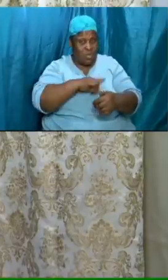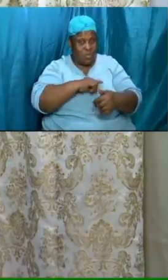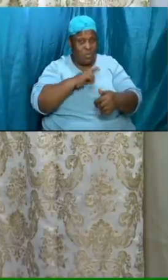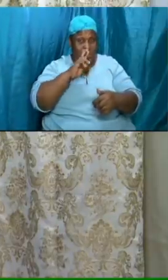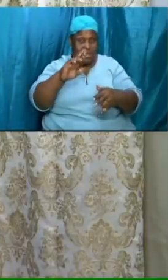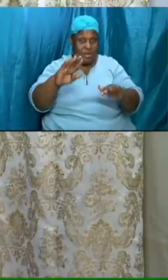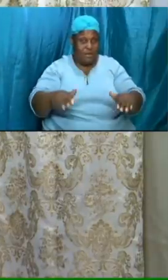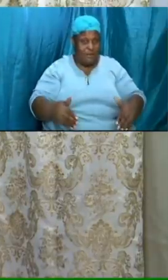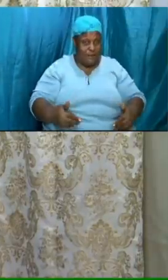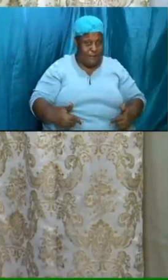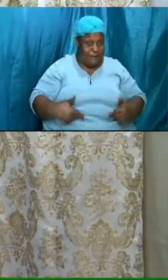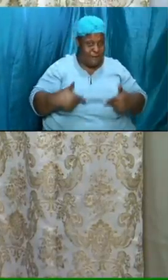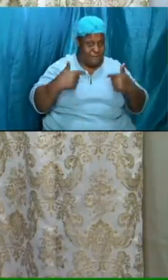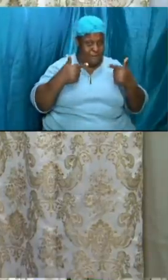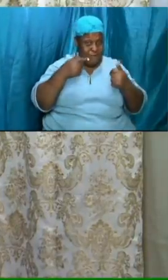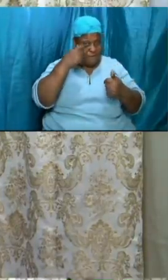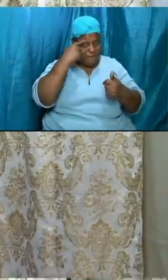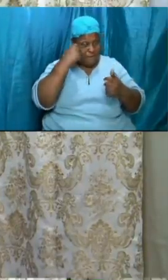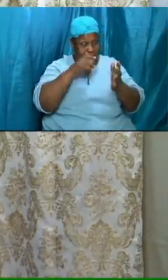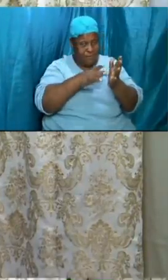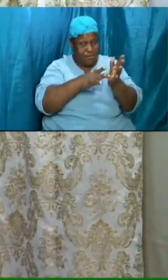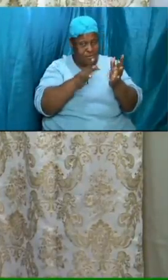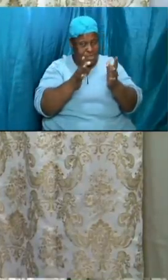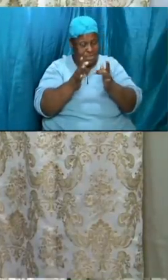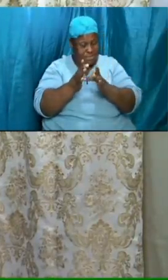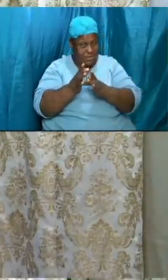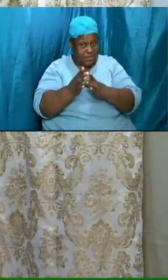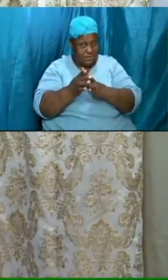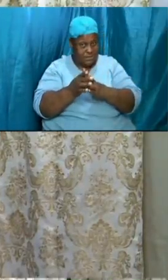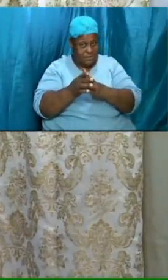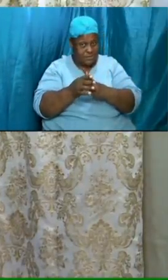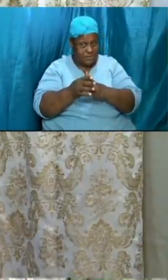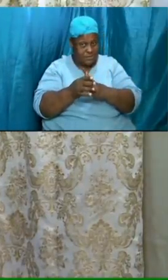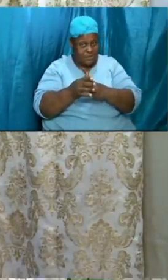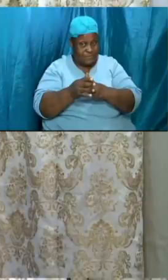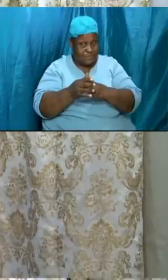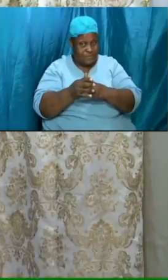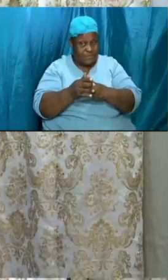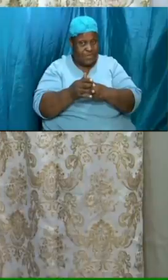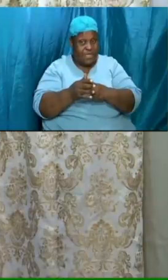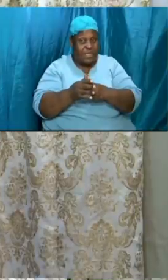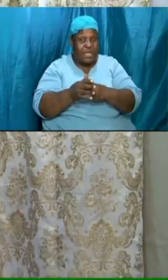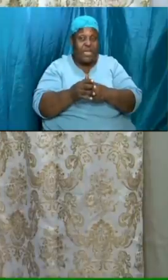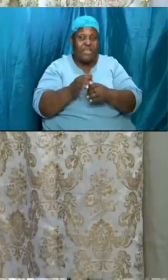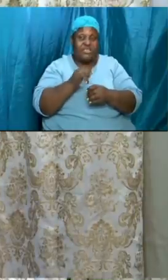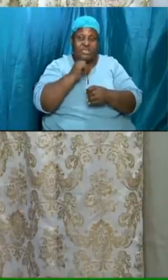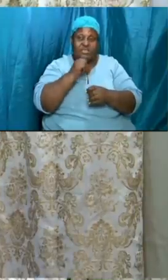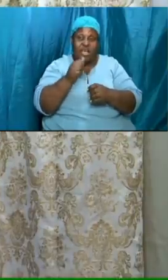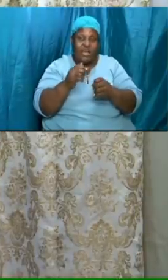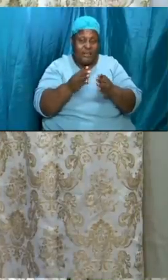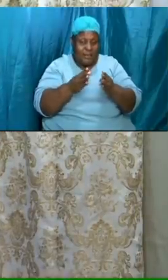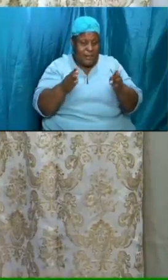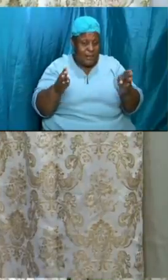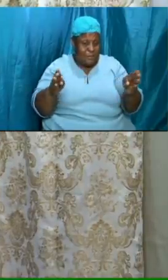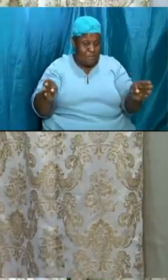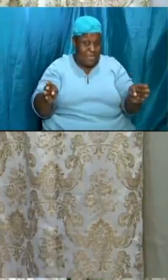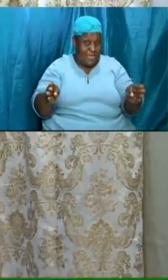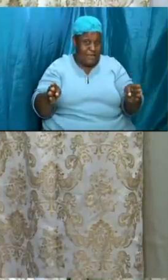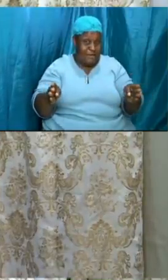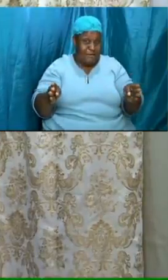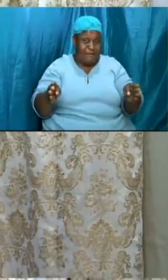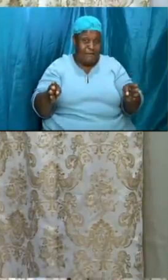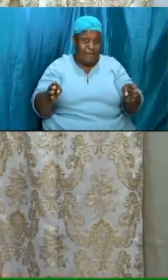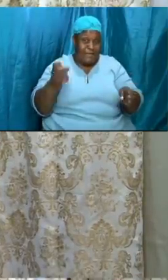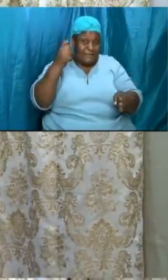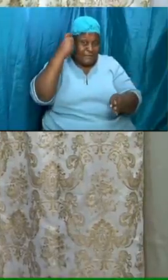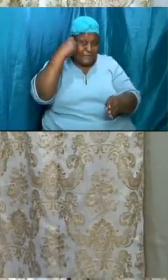multiplication in terms of end result but none of those end results will be there if